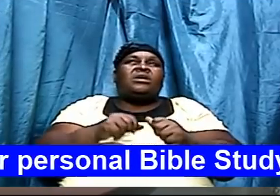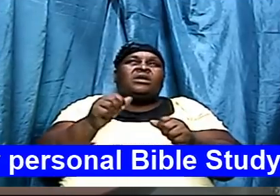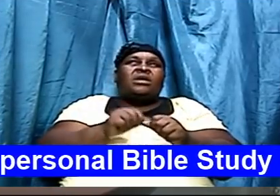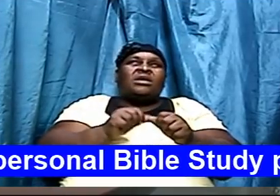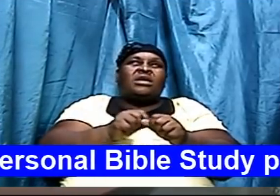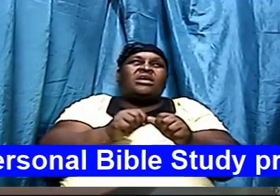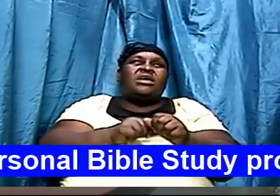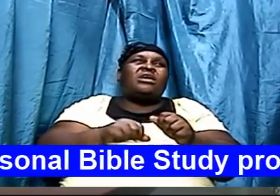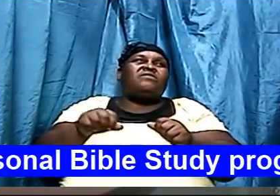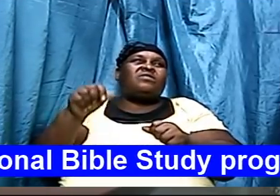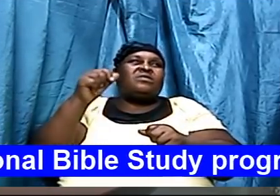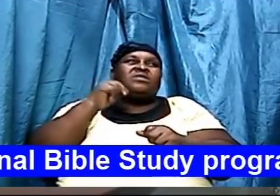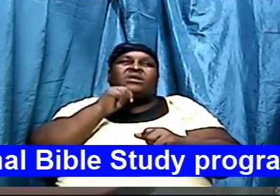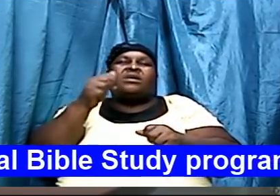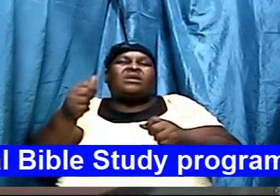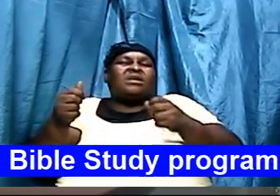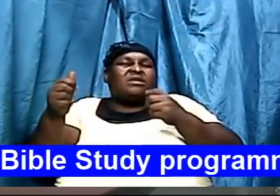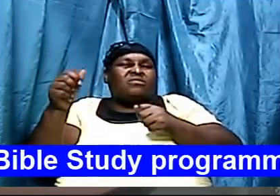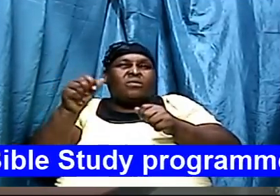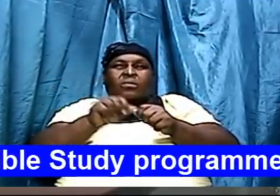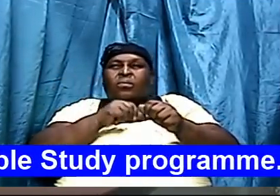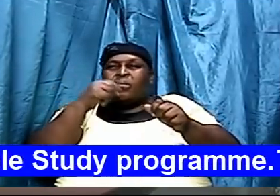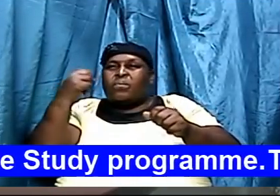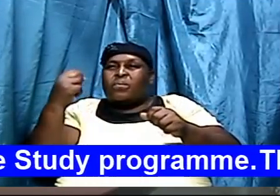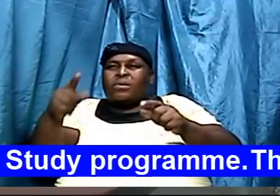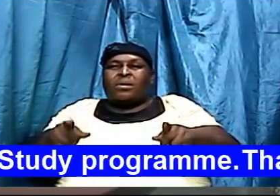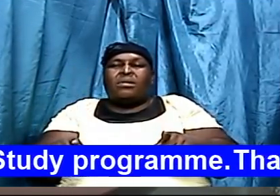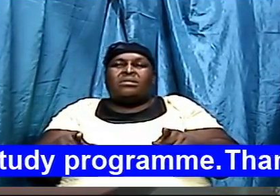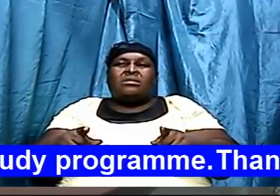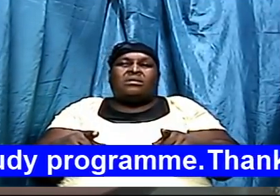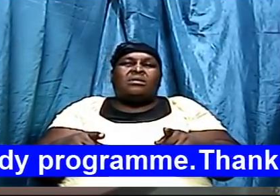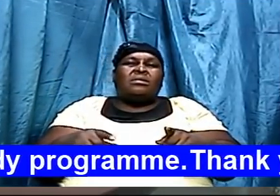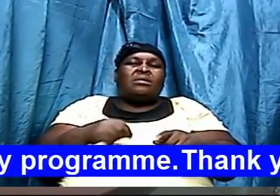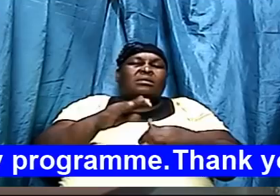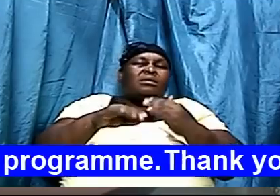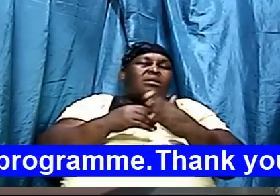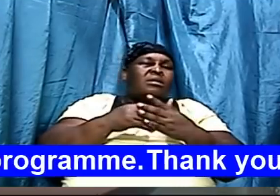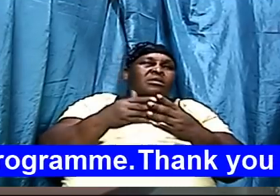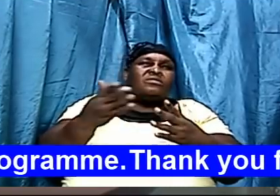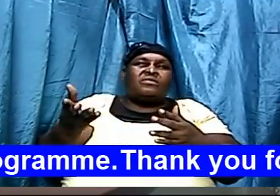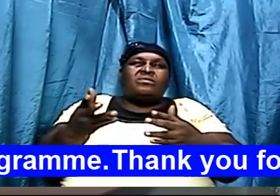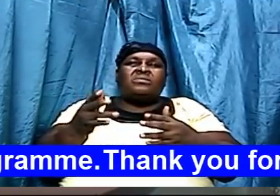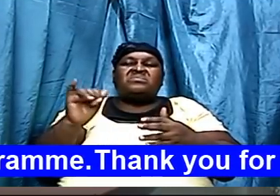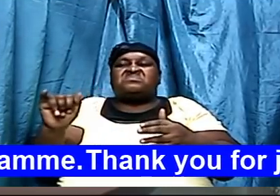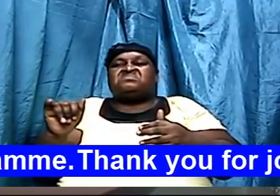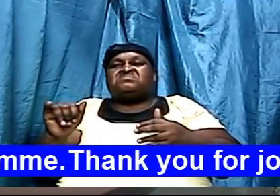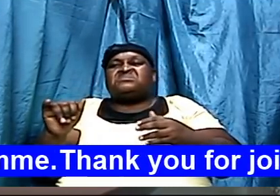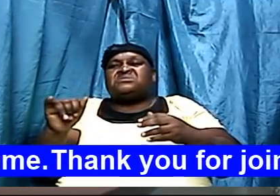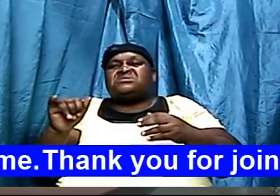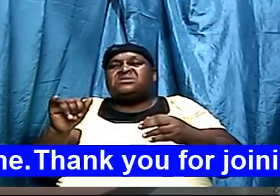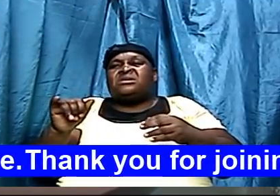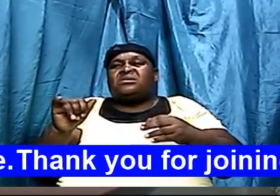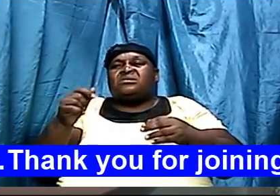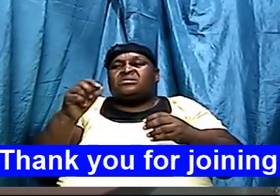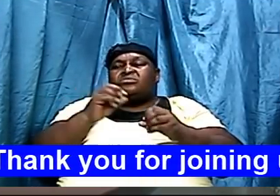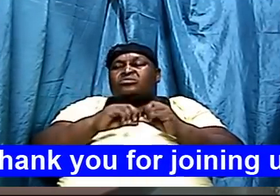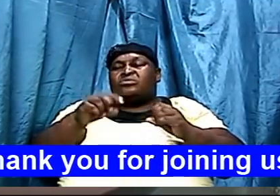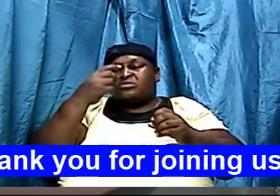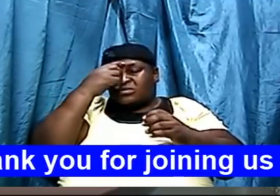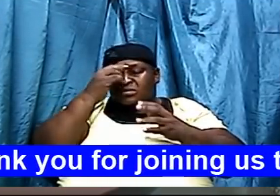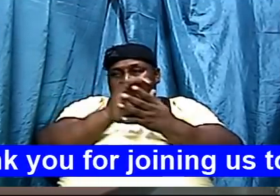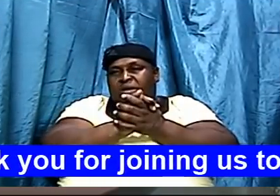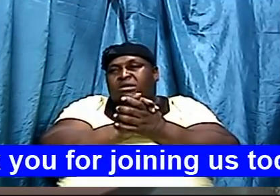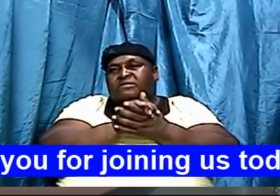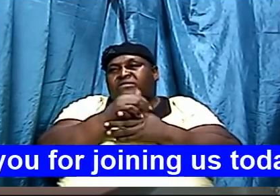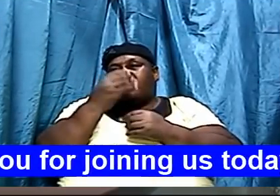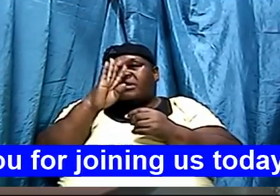every agnostic God every atheist that will come to this Bible study but at the end of the day we pray